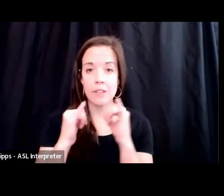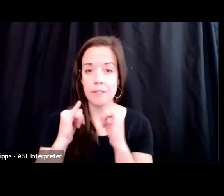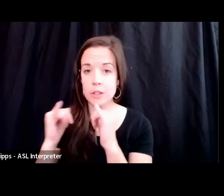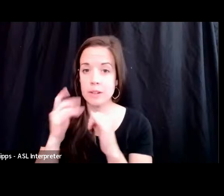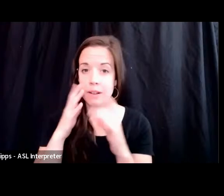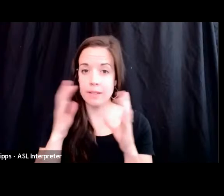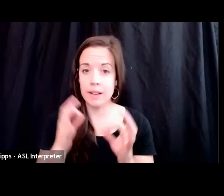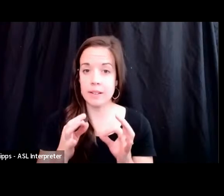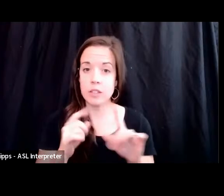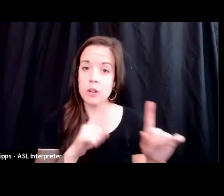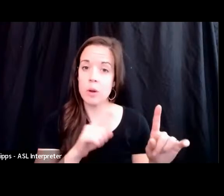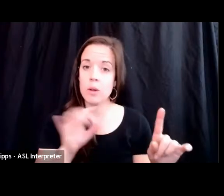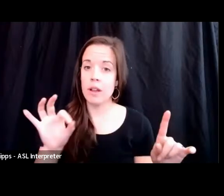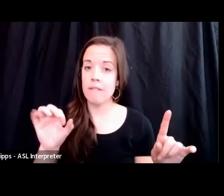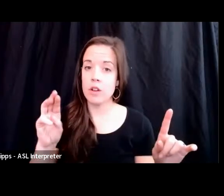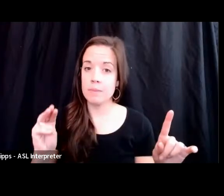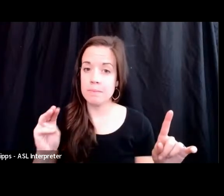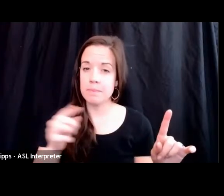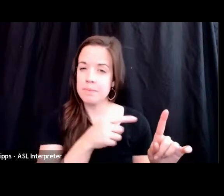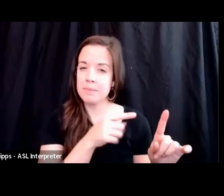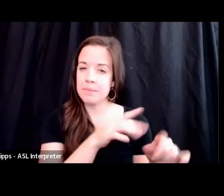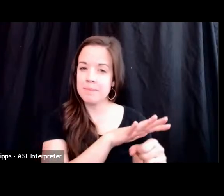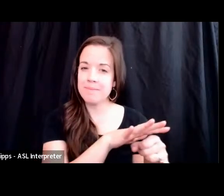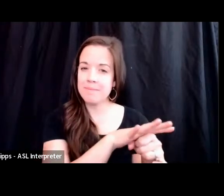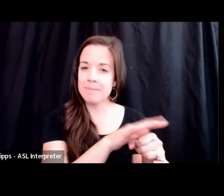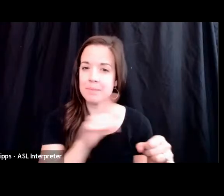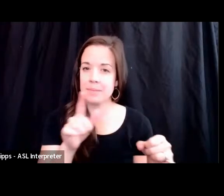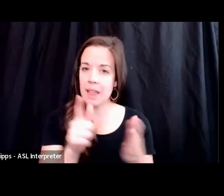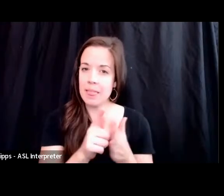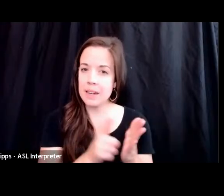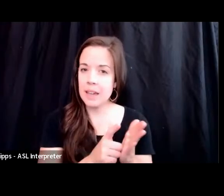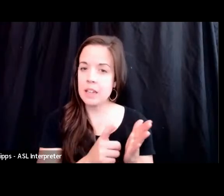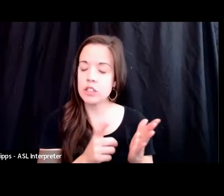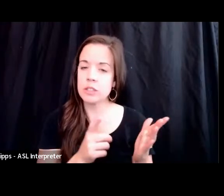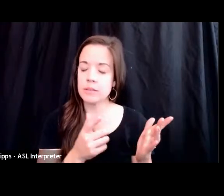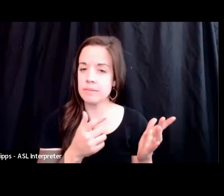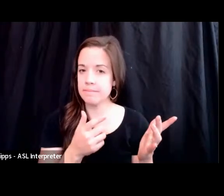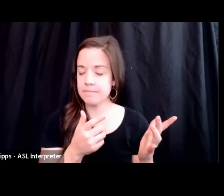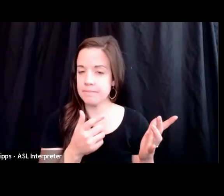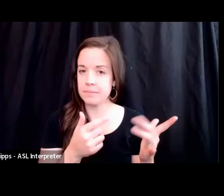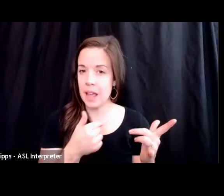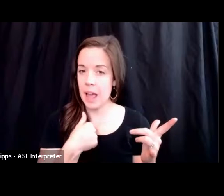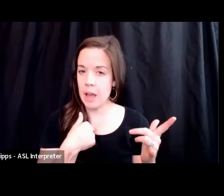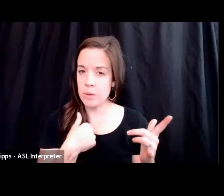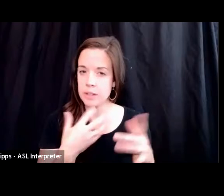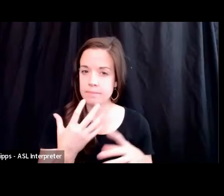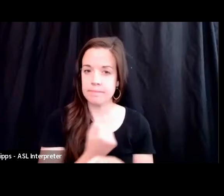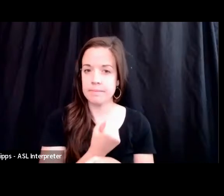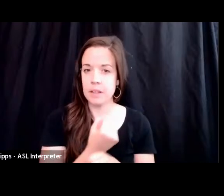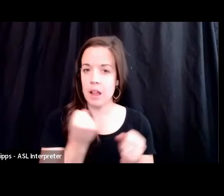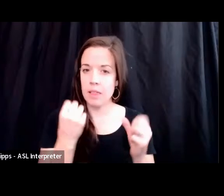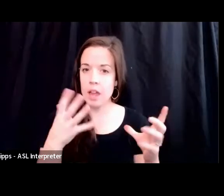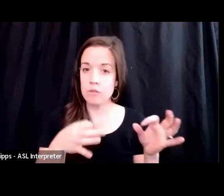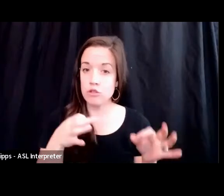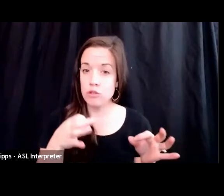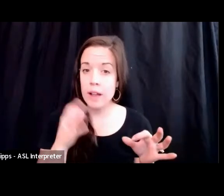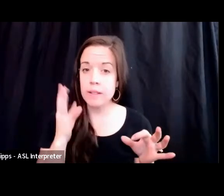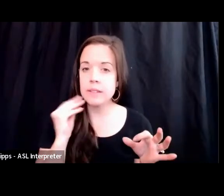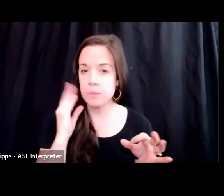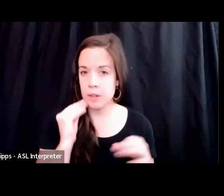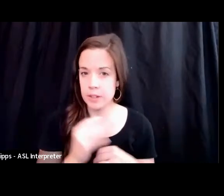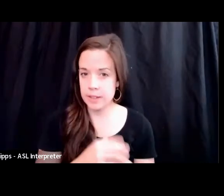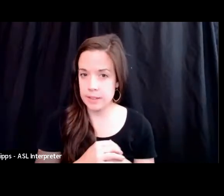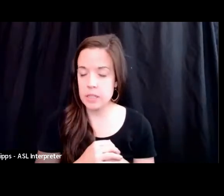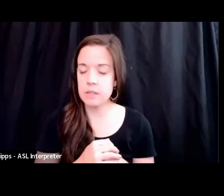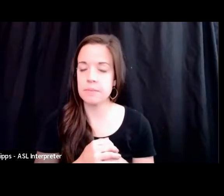to go to a firm where it was a litigation boutique where I would get a lot of real trial experience. And